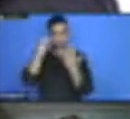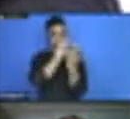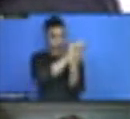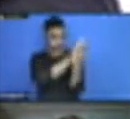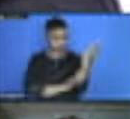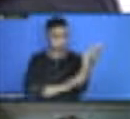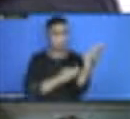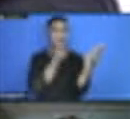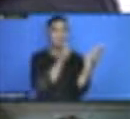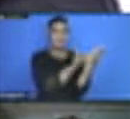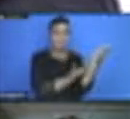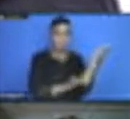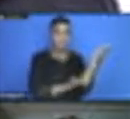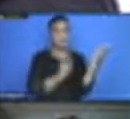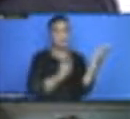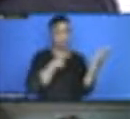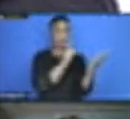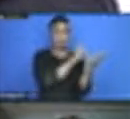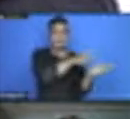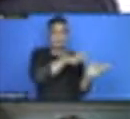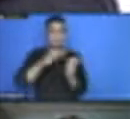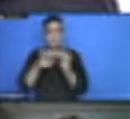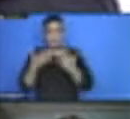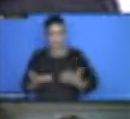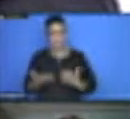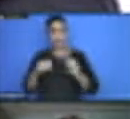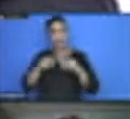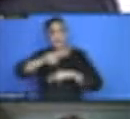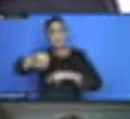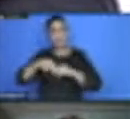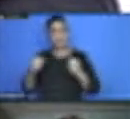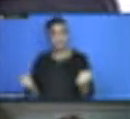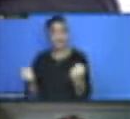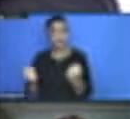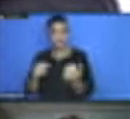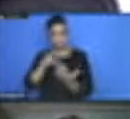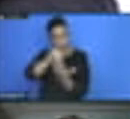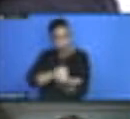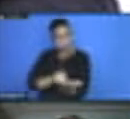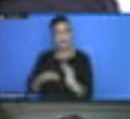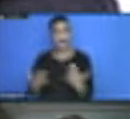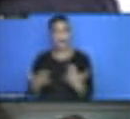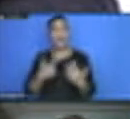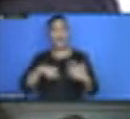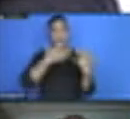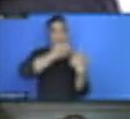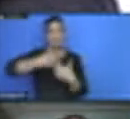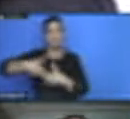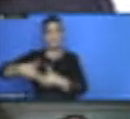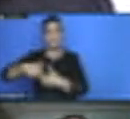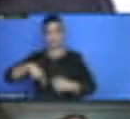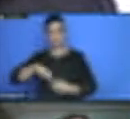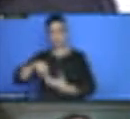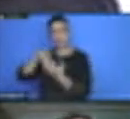plan of action, these are now recommendations. We are mainstreaming it into our national development plans, as well as